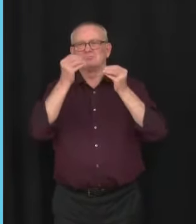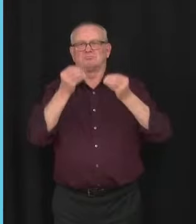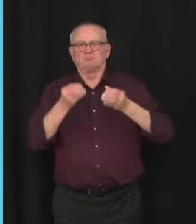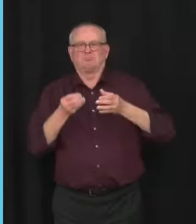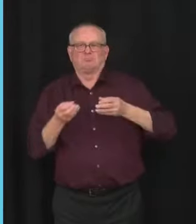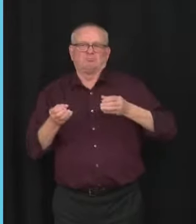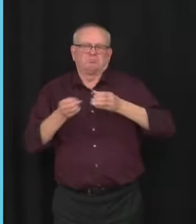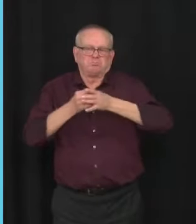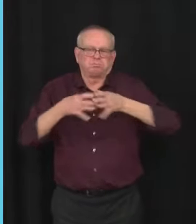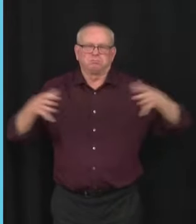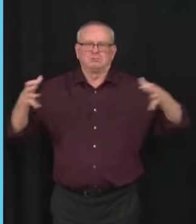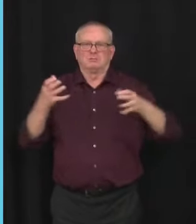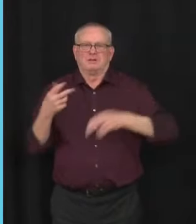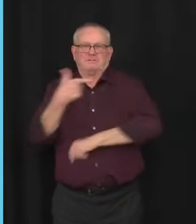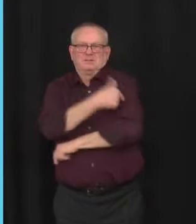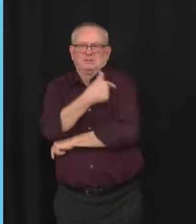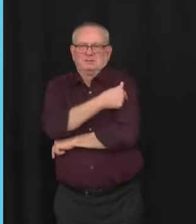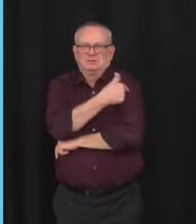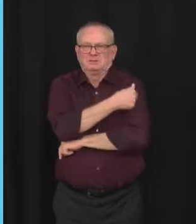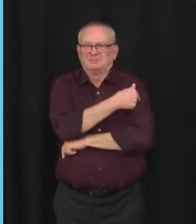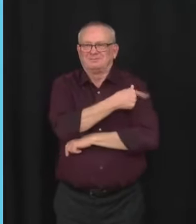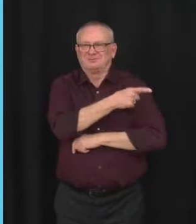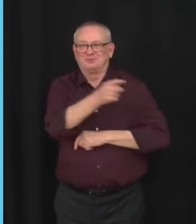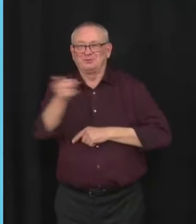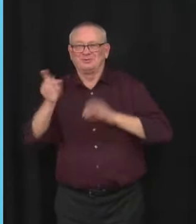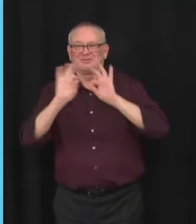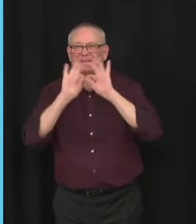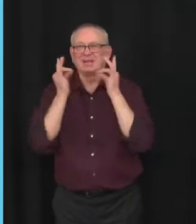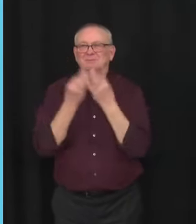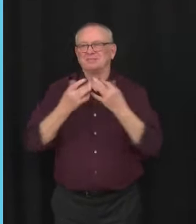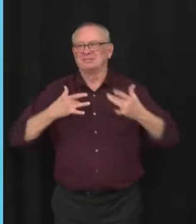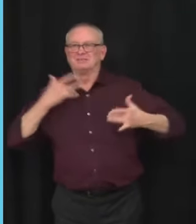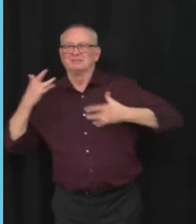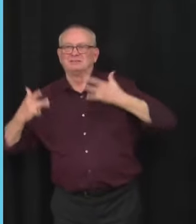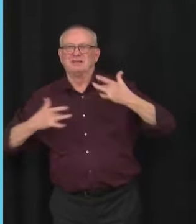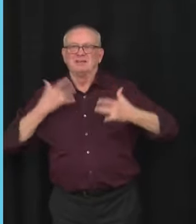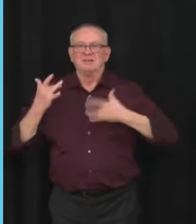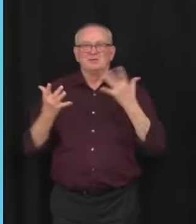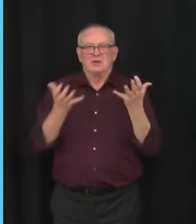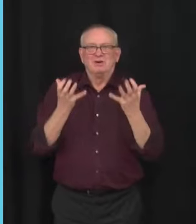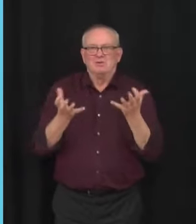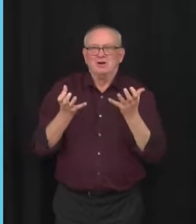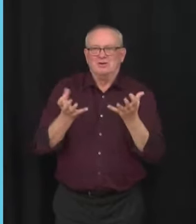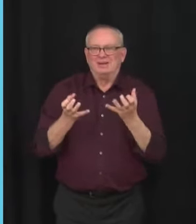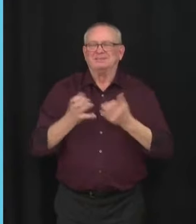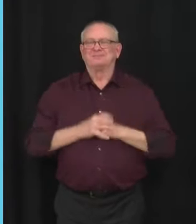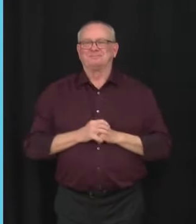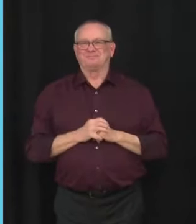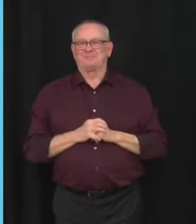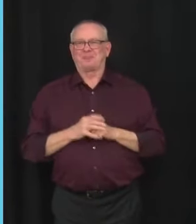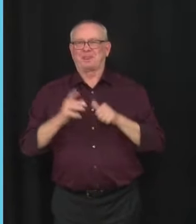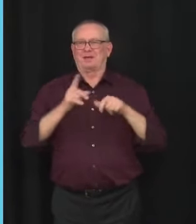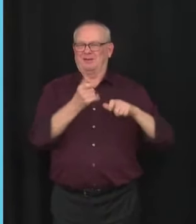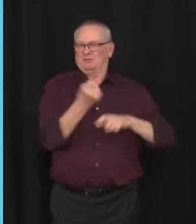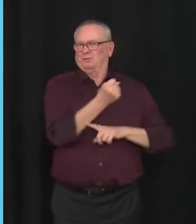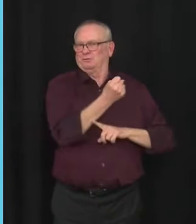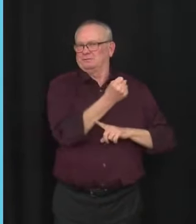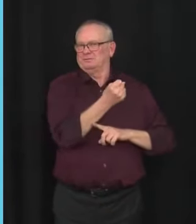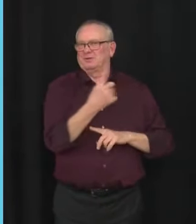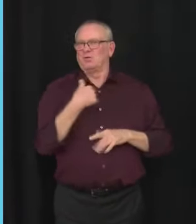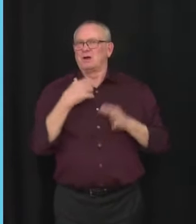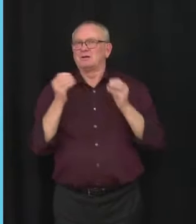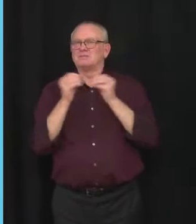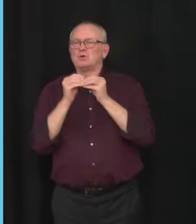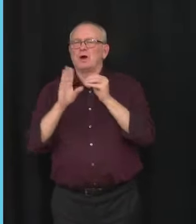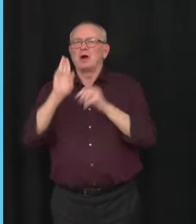one that many Alberta families have been waiting for eagerly. But first, I'd like to offer a more general update on encouraging news around the